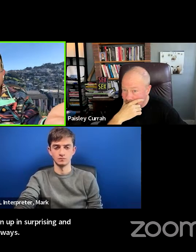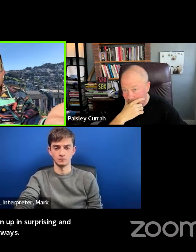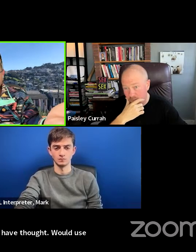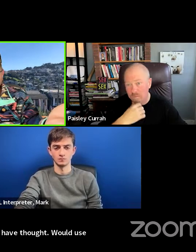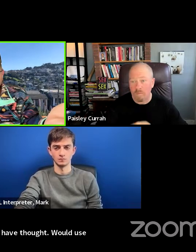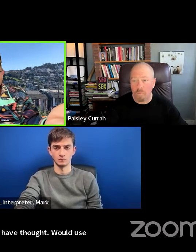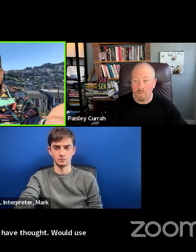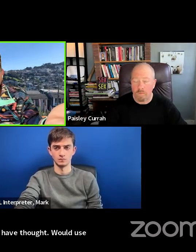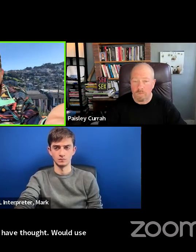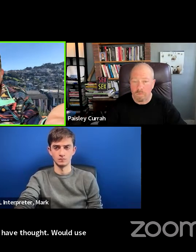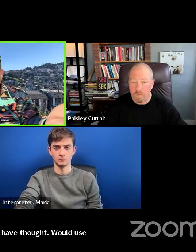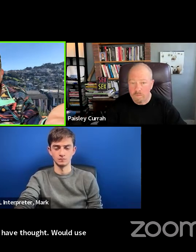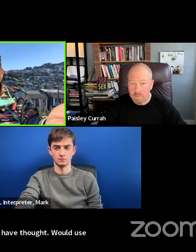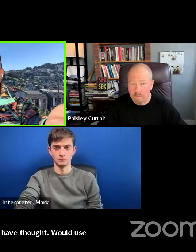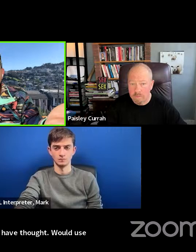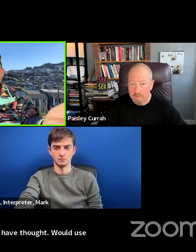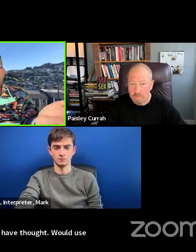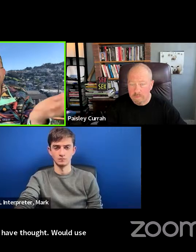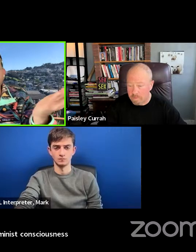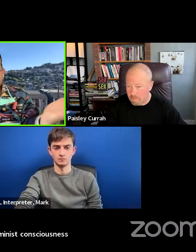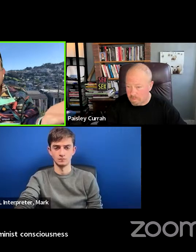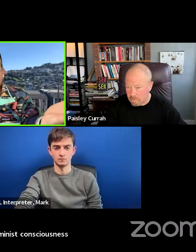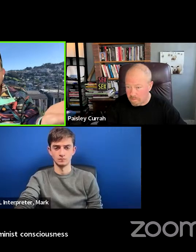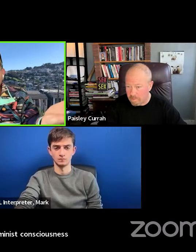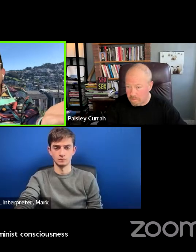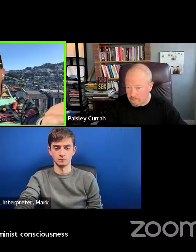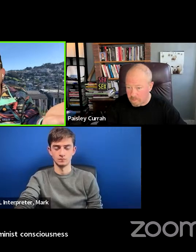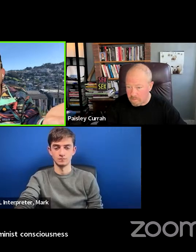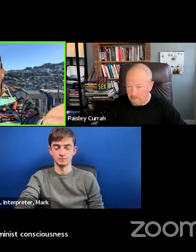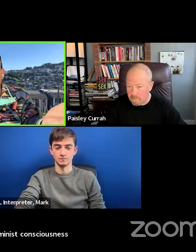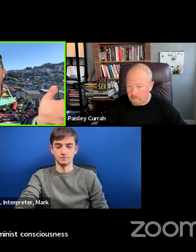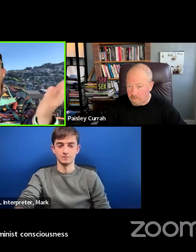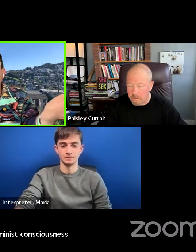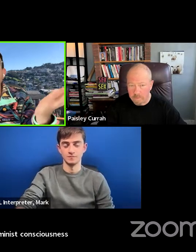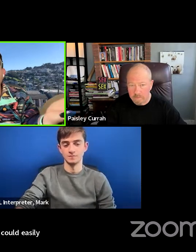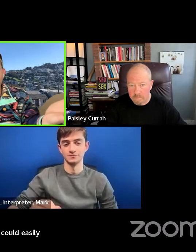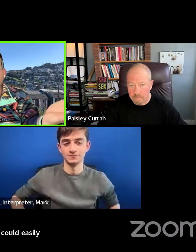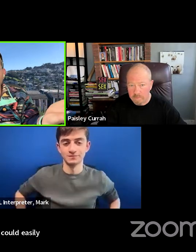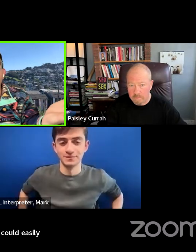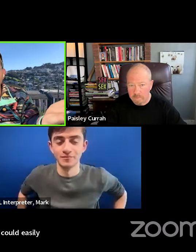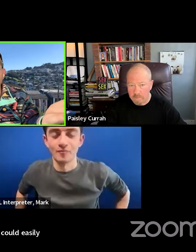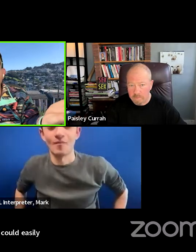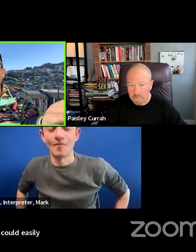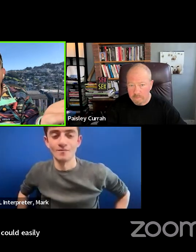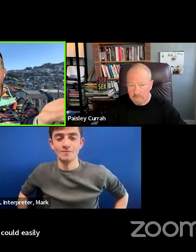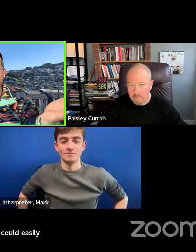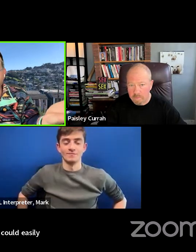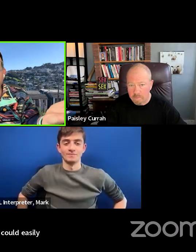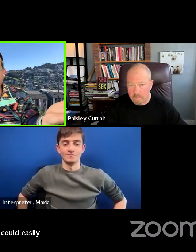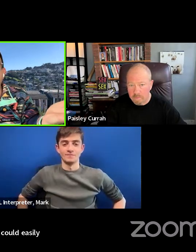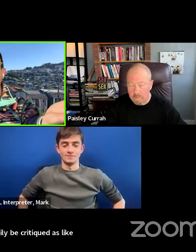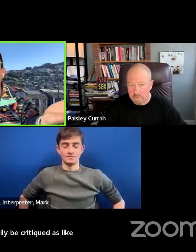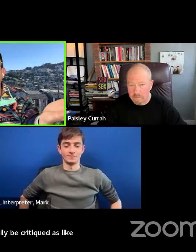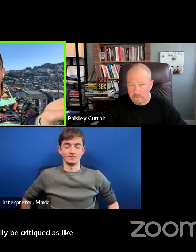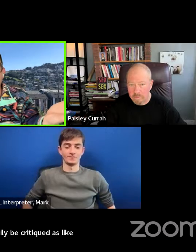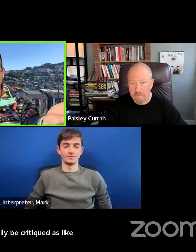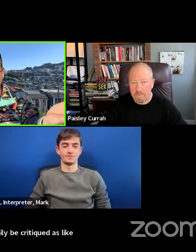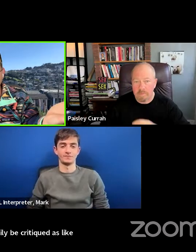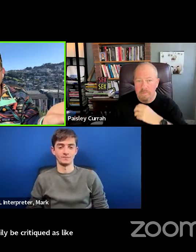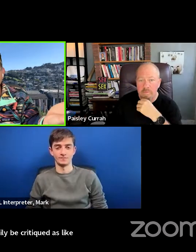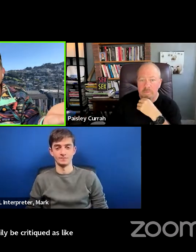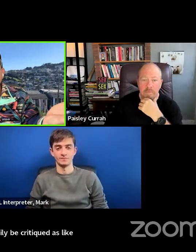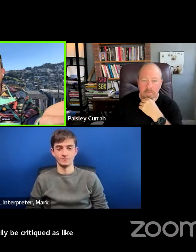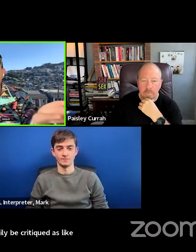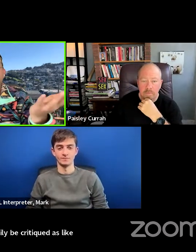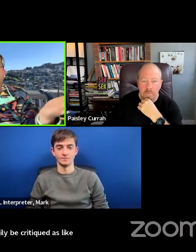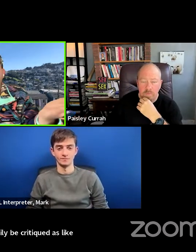Like the idea of the feminist consciousness phrasing circle, which could easily be critiqued as like a white middle-class feminist idea of sitting in someone's living room in a